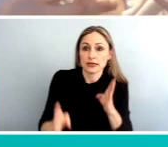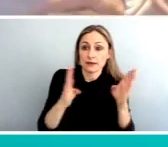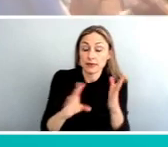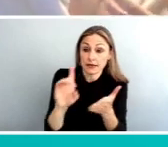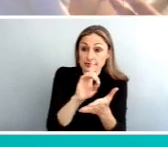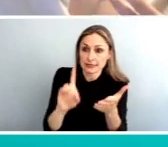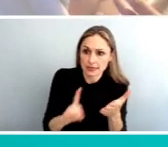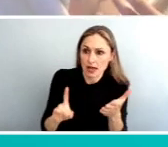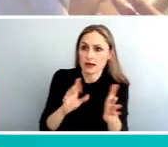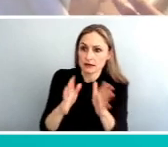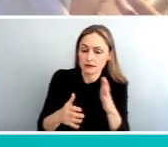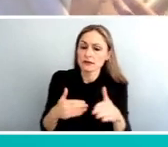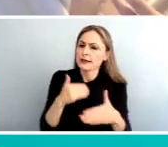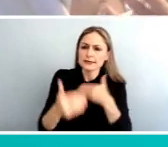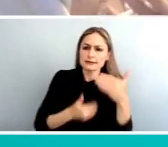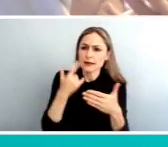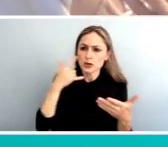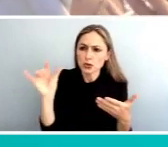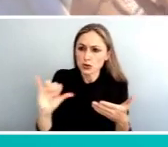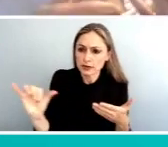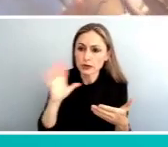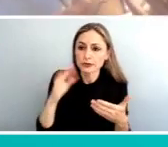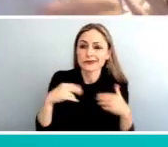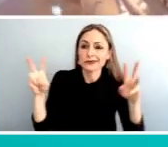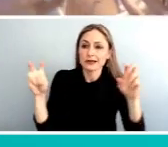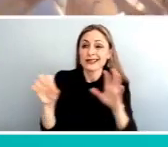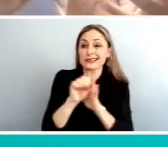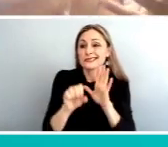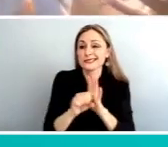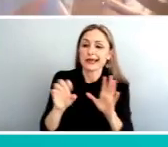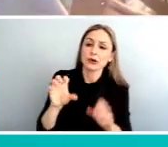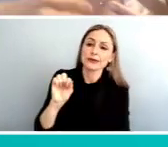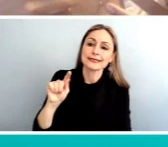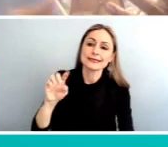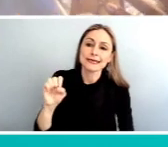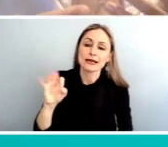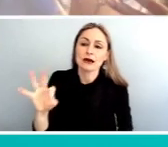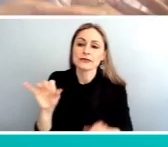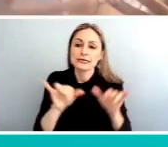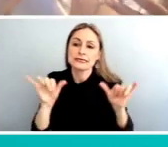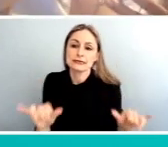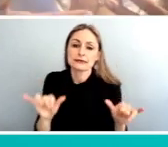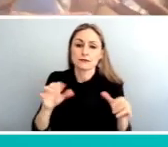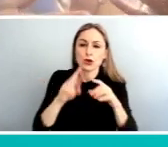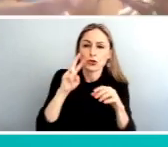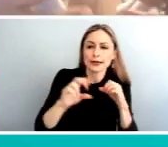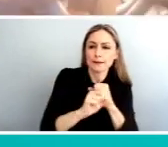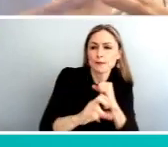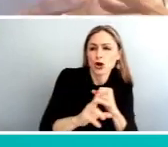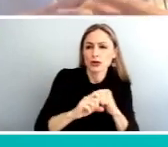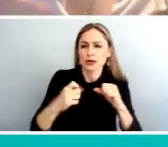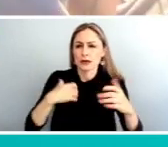steps are is first, we're going to be doing a state of the system. And that's where we look at the market and the community demographics, employment, travel patterns,